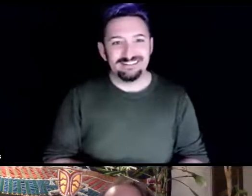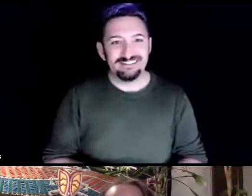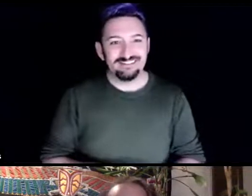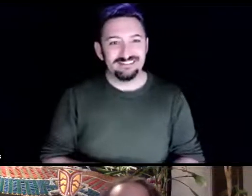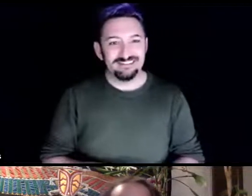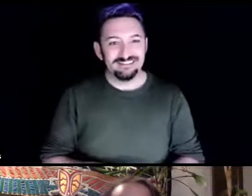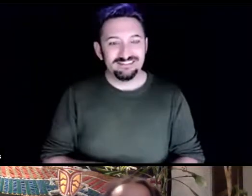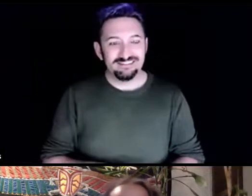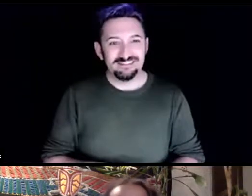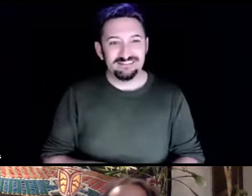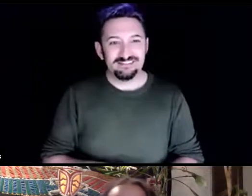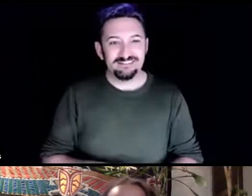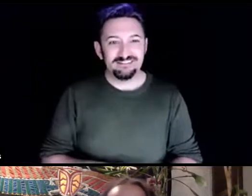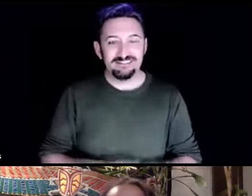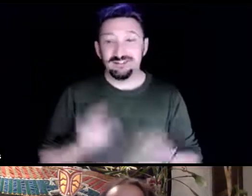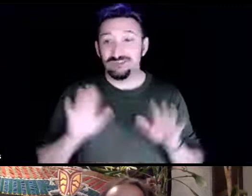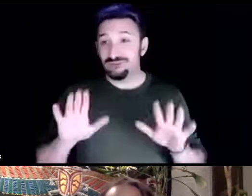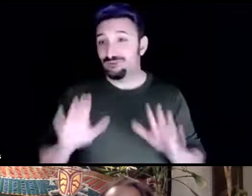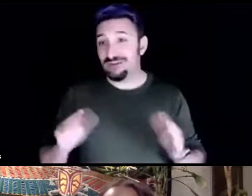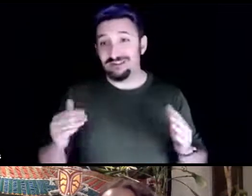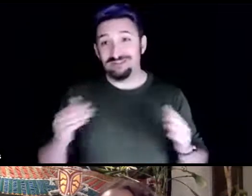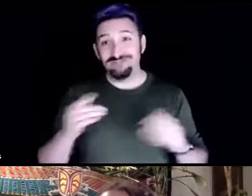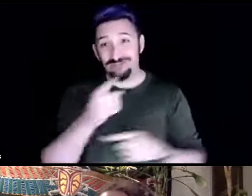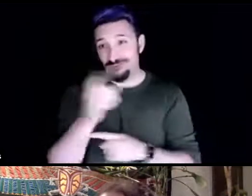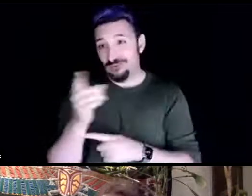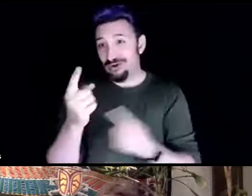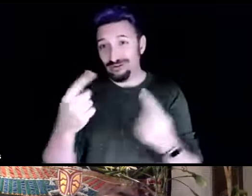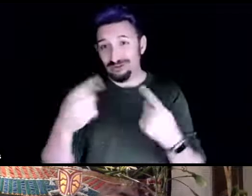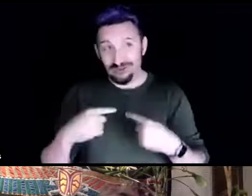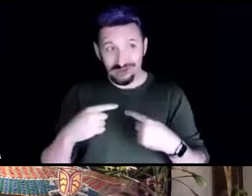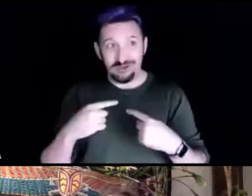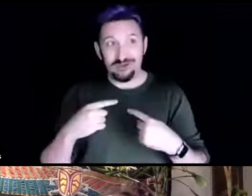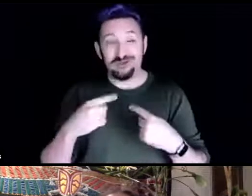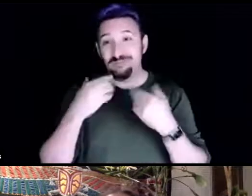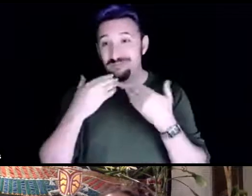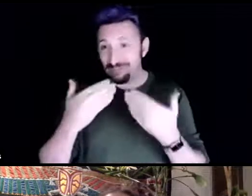it's great to have everyone tonight and we're thankful that you joined us here